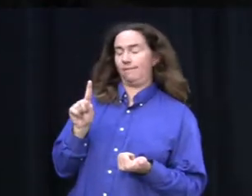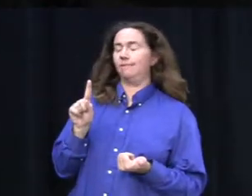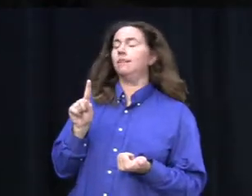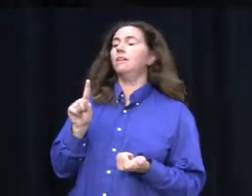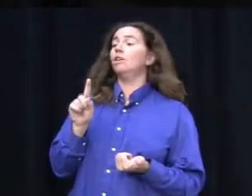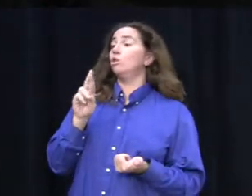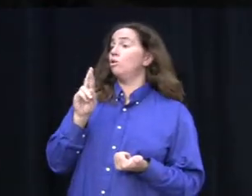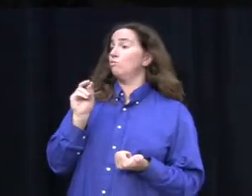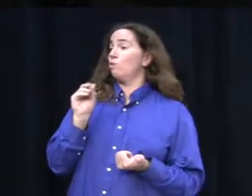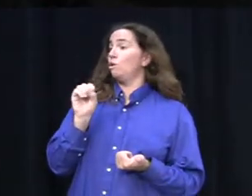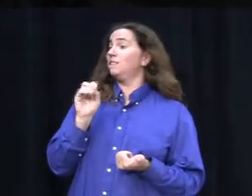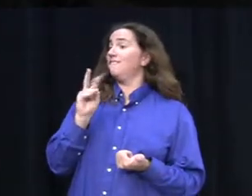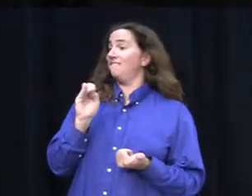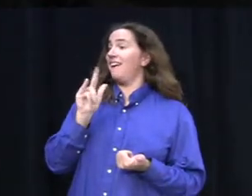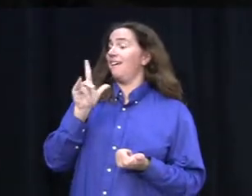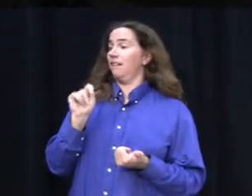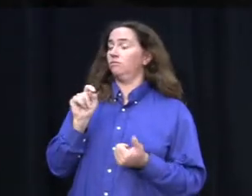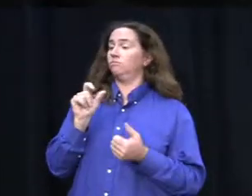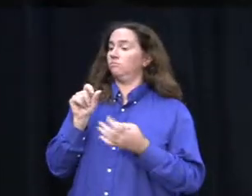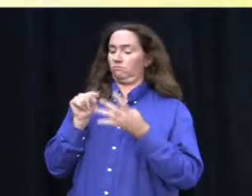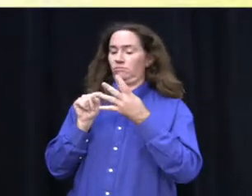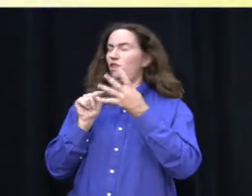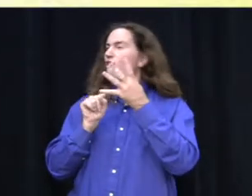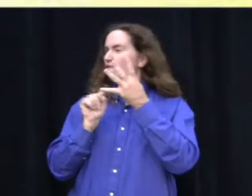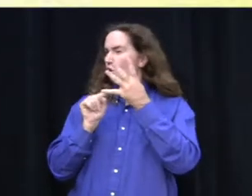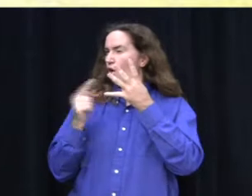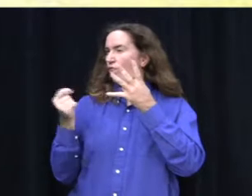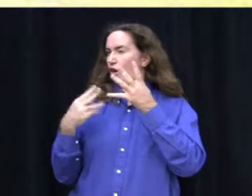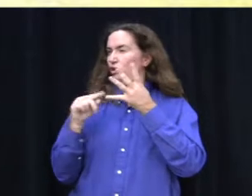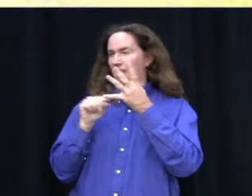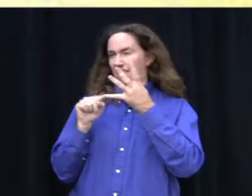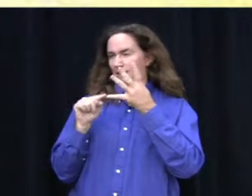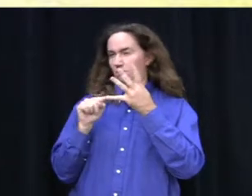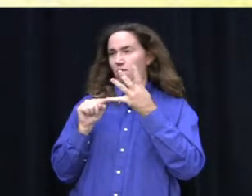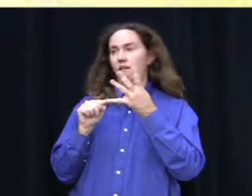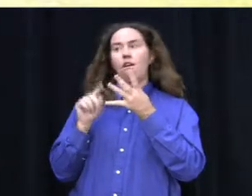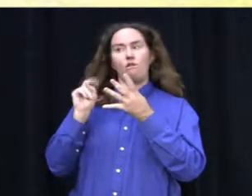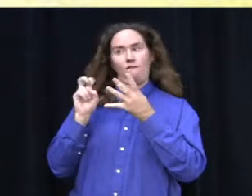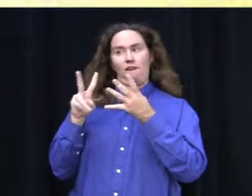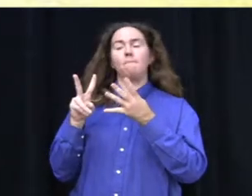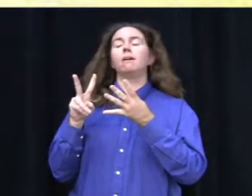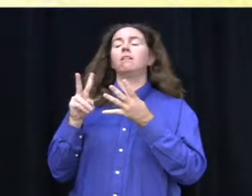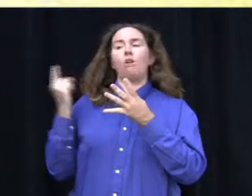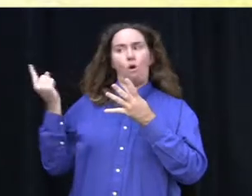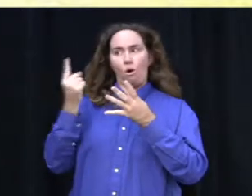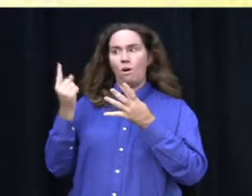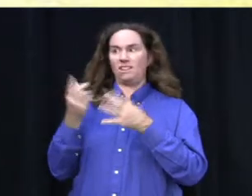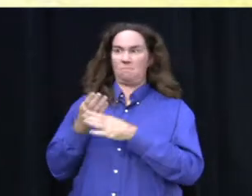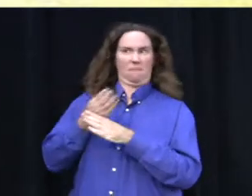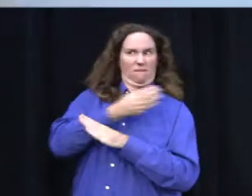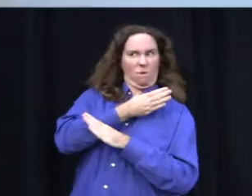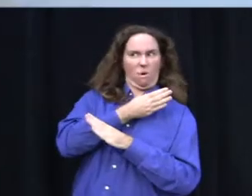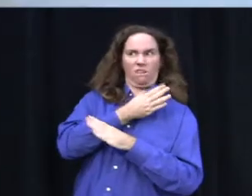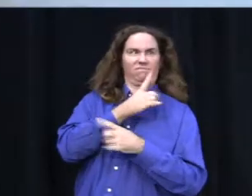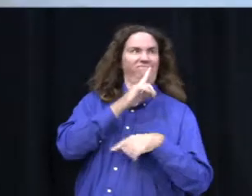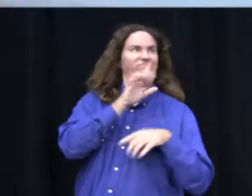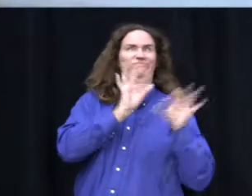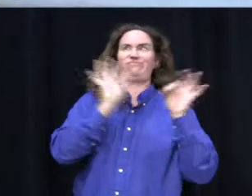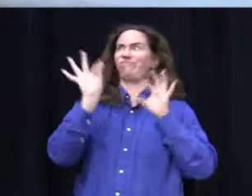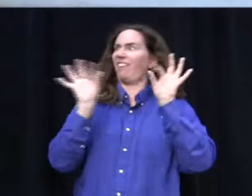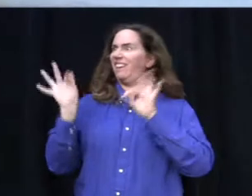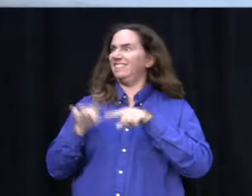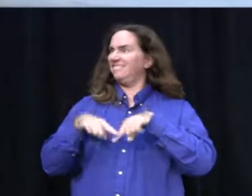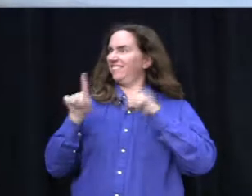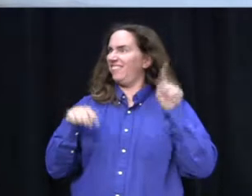Roosevelt fixed the holiday to be the fourth Thursday of November, where before that it was just whenever Thanksgiving